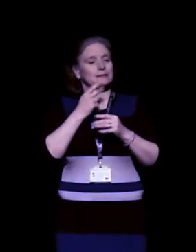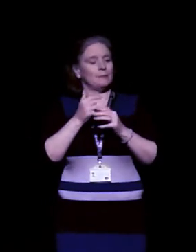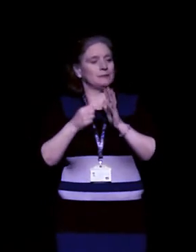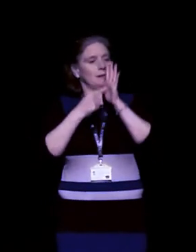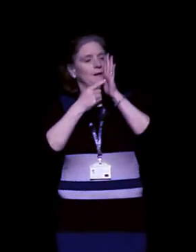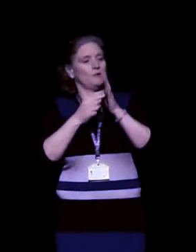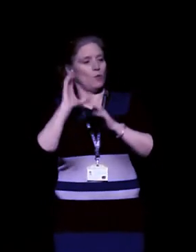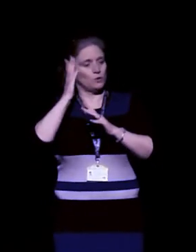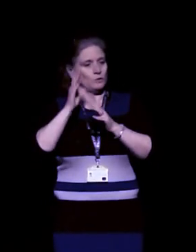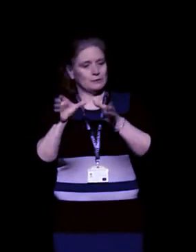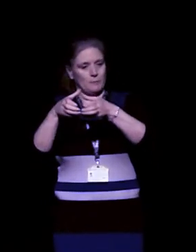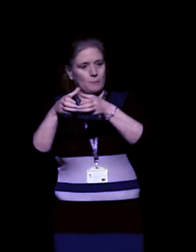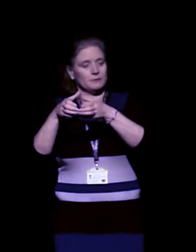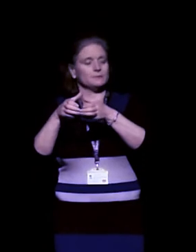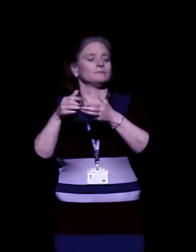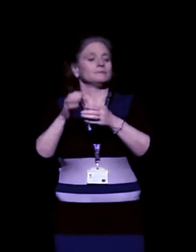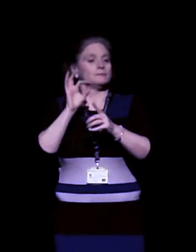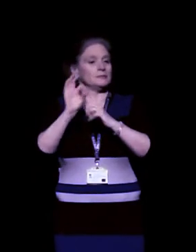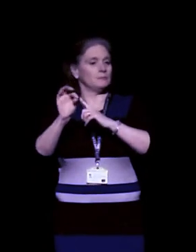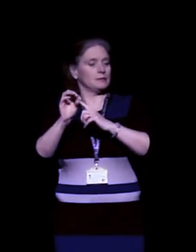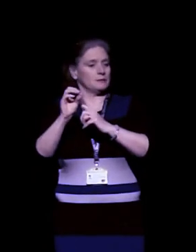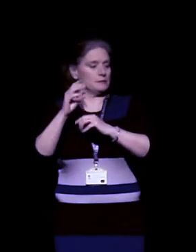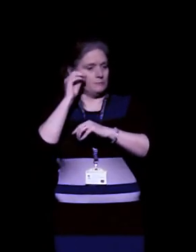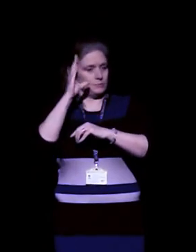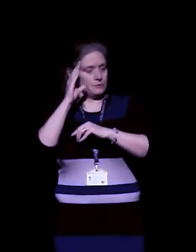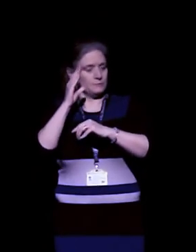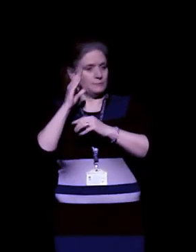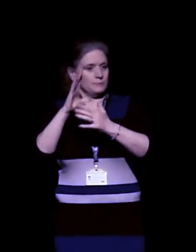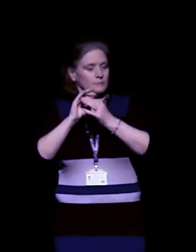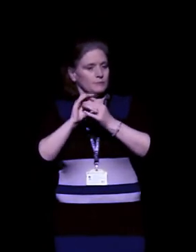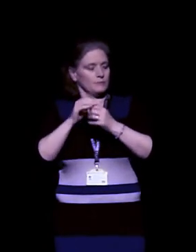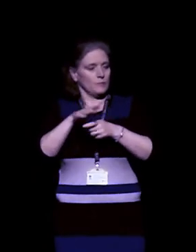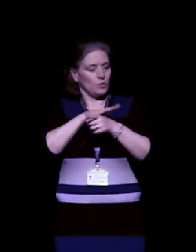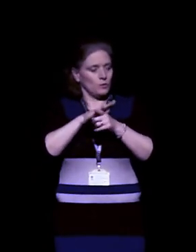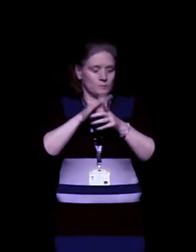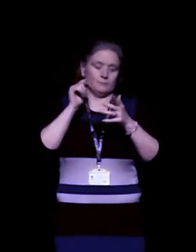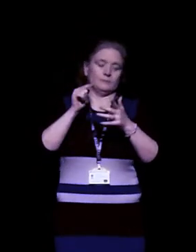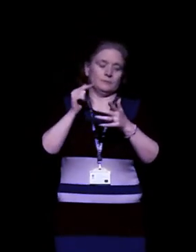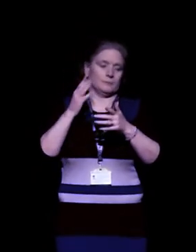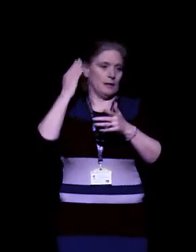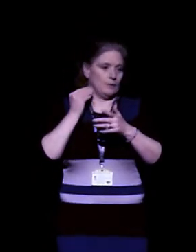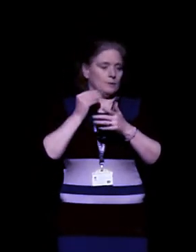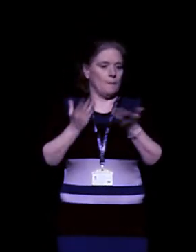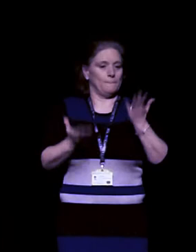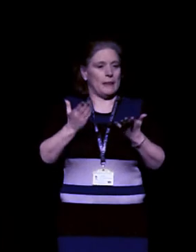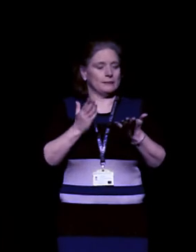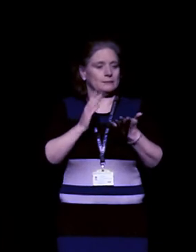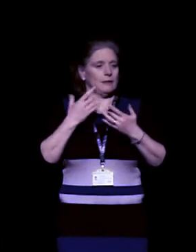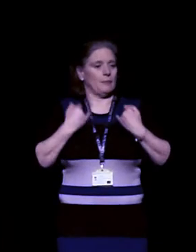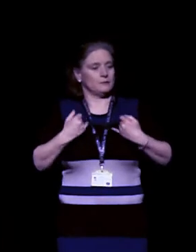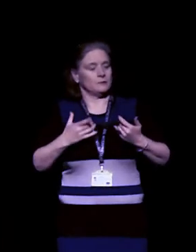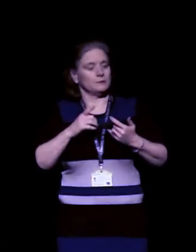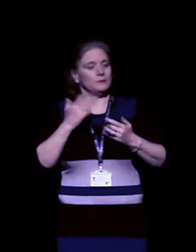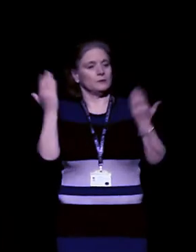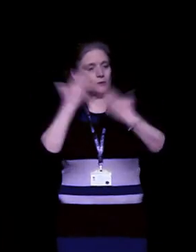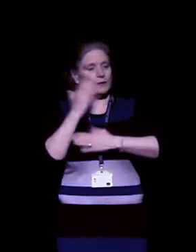Audiology at the Royal Surrey and is a specialist in complex hearing loss and balance disorders. She'll be speaking this